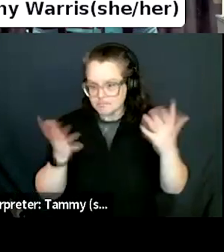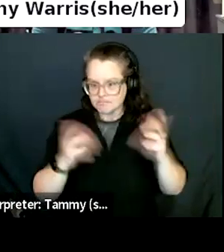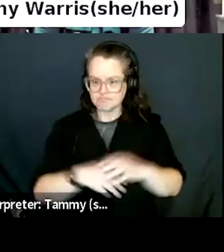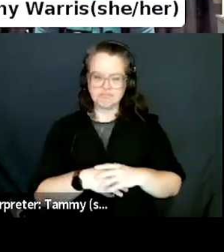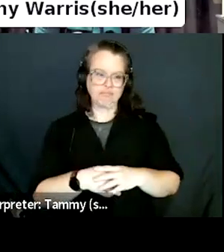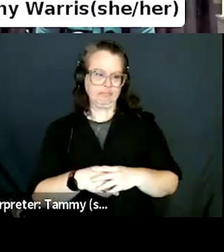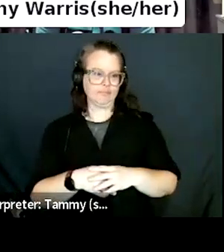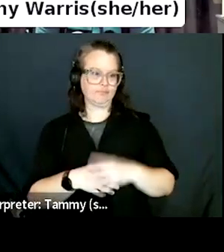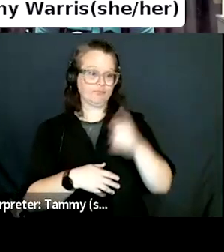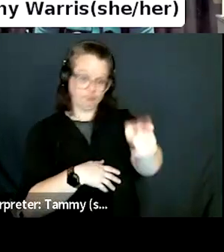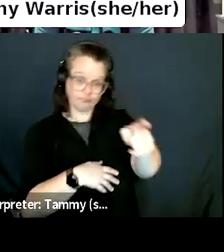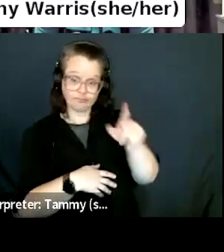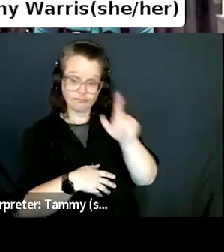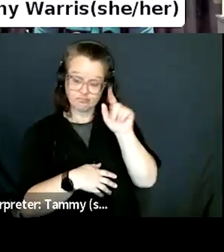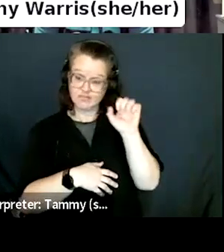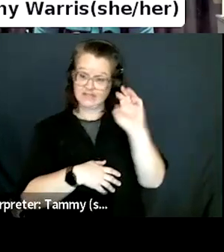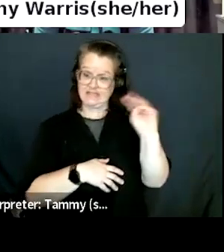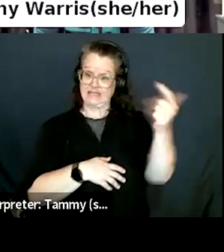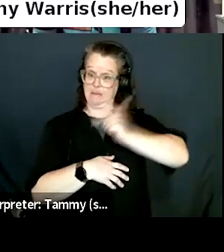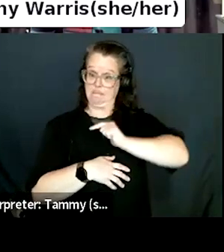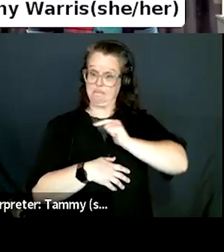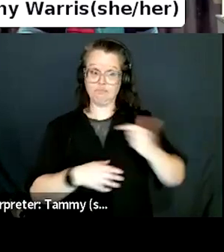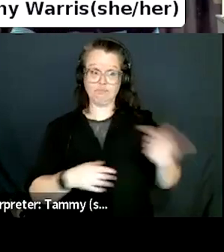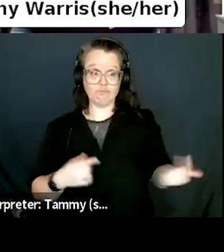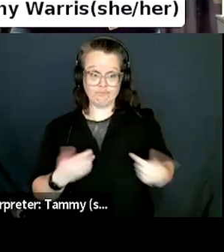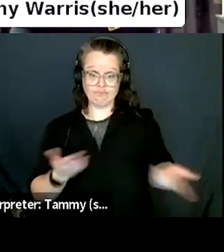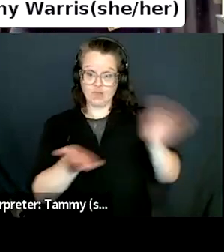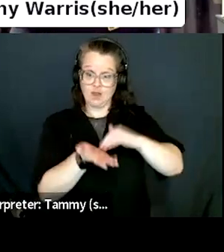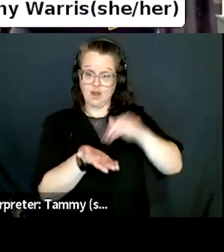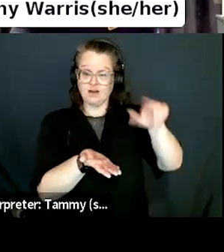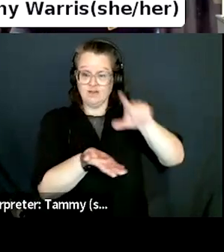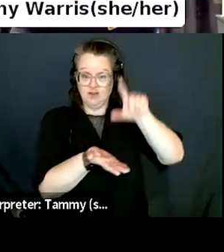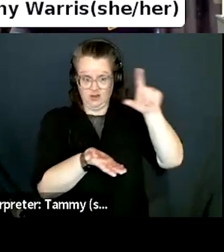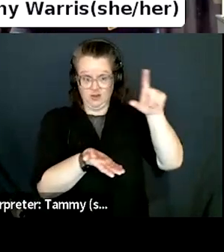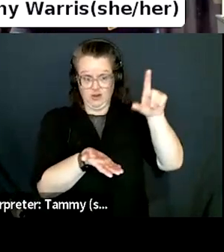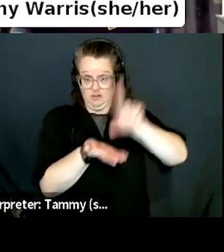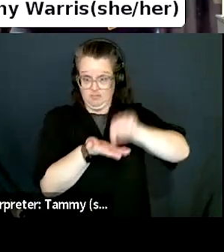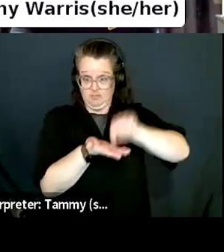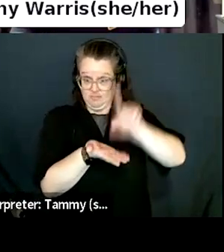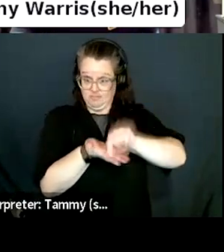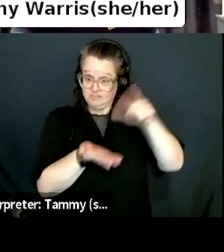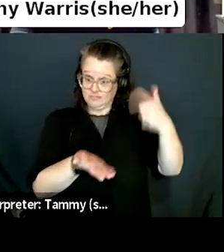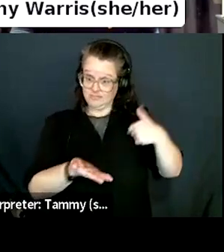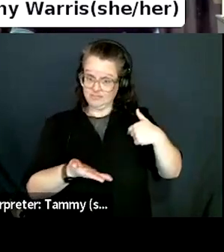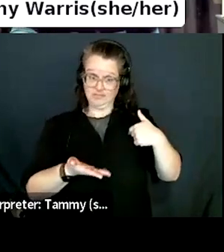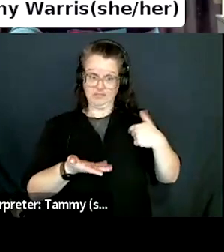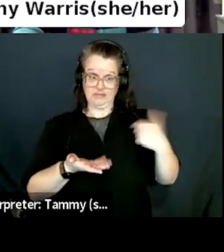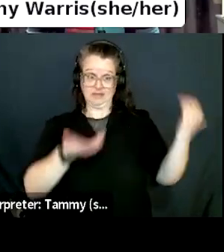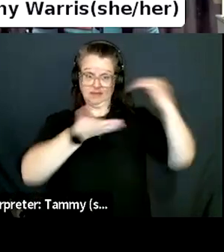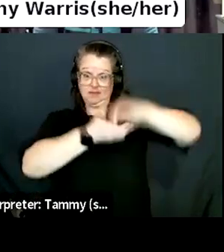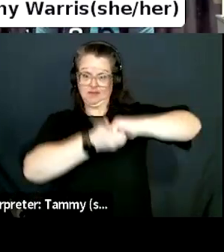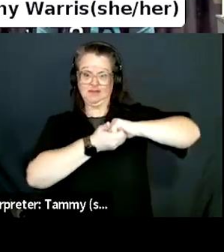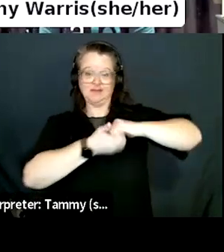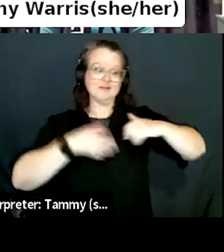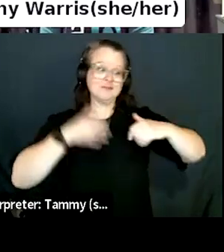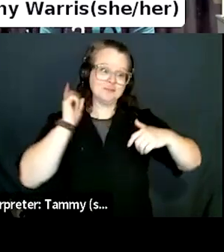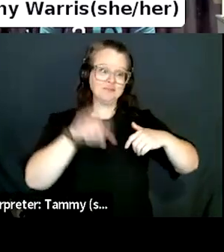a publisher, you can get some of this data and BNC sales data. If you have a publisher views turned on